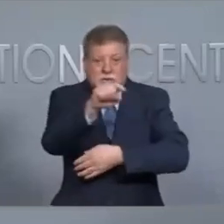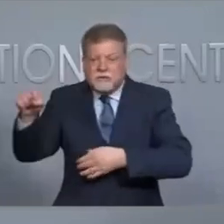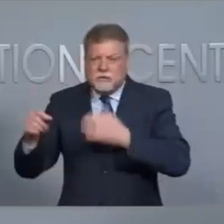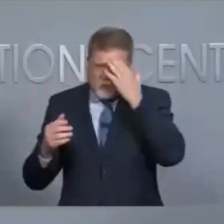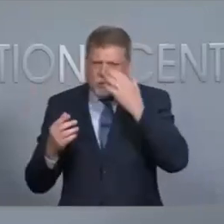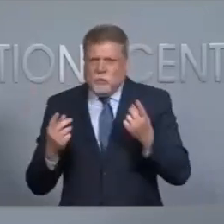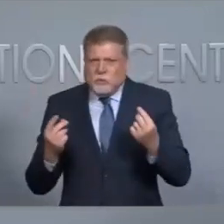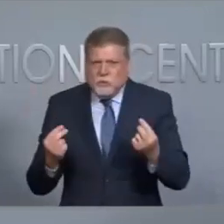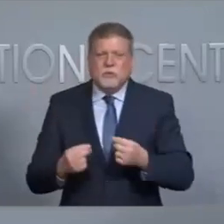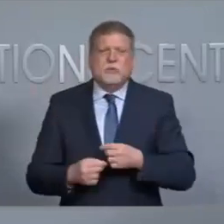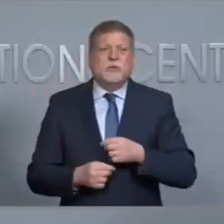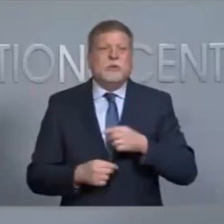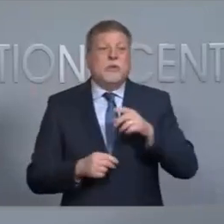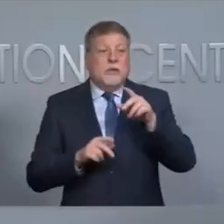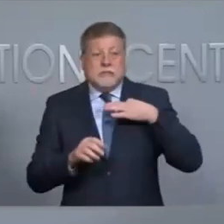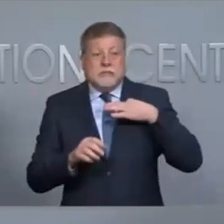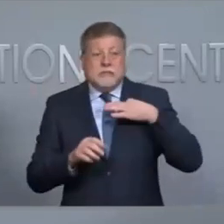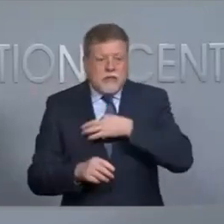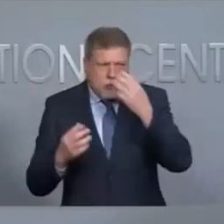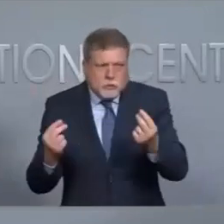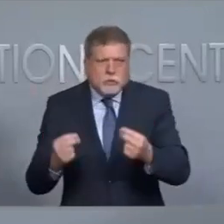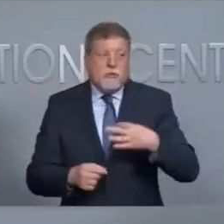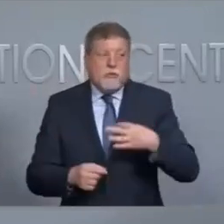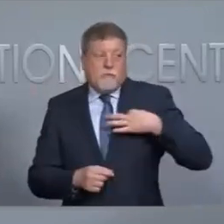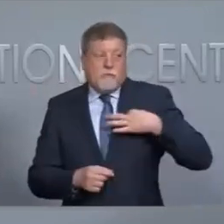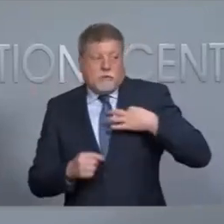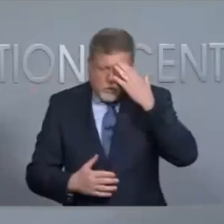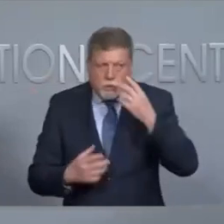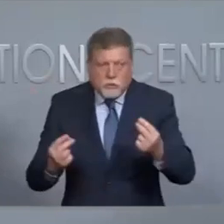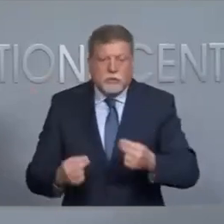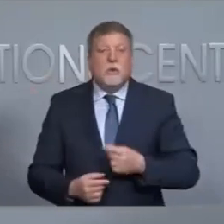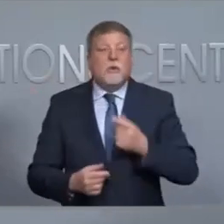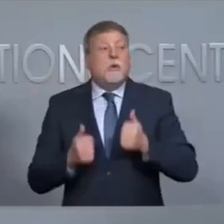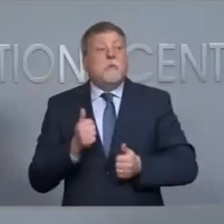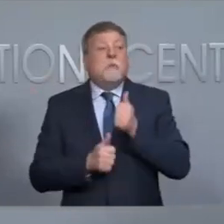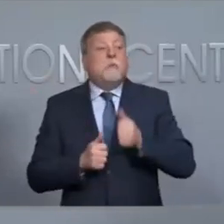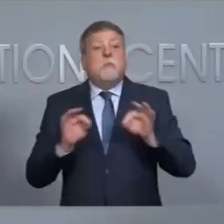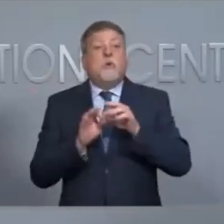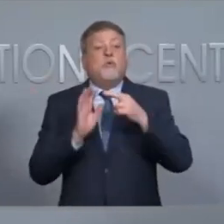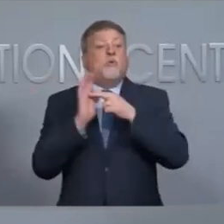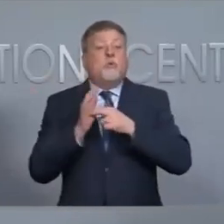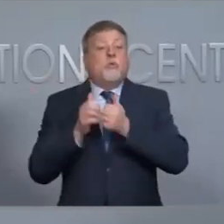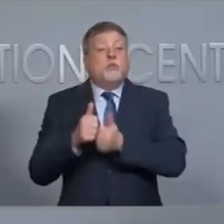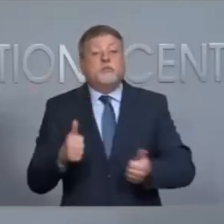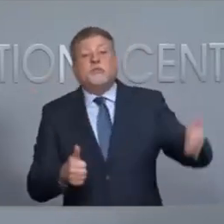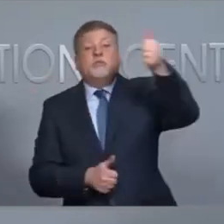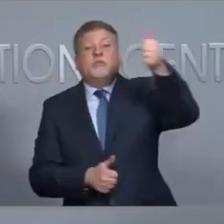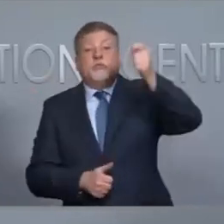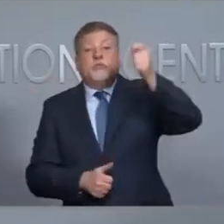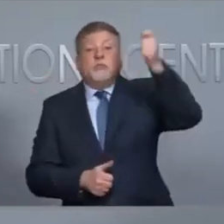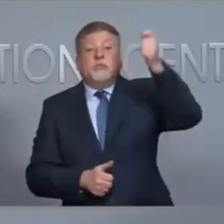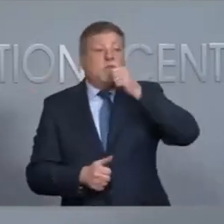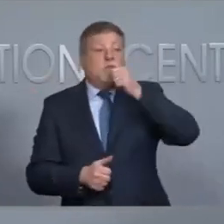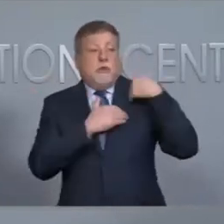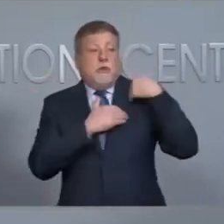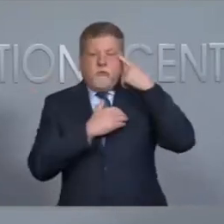training, know the rules of the road. And one of the important rules of the road is that the chief judge, who is the chief election official responsible for voting